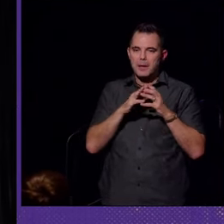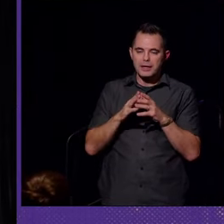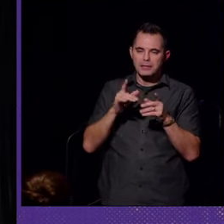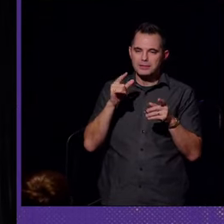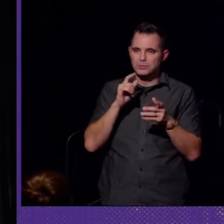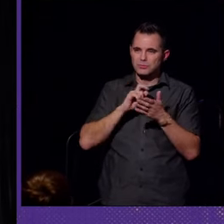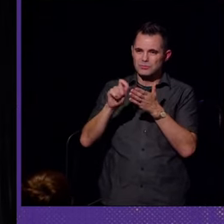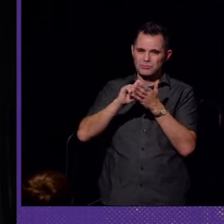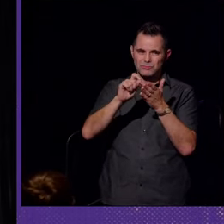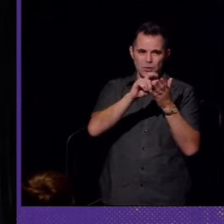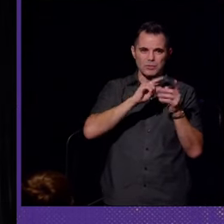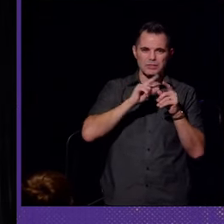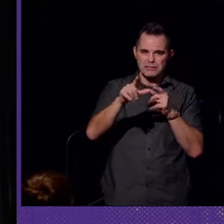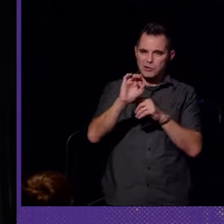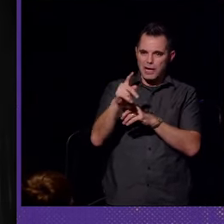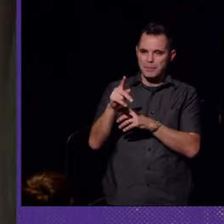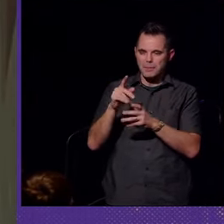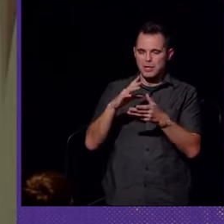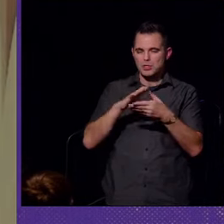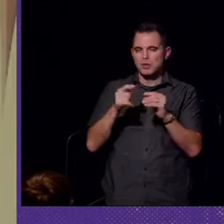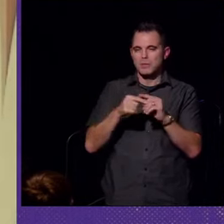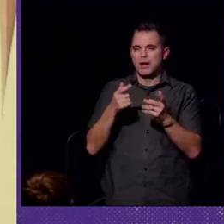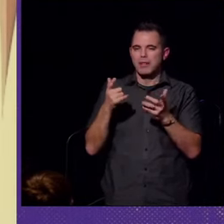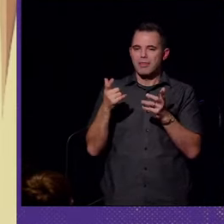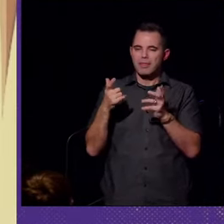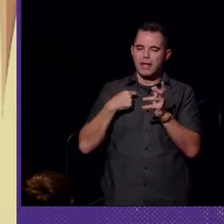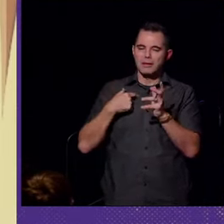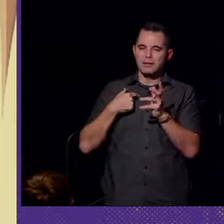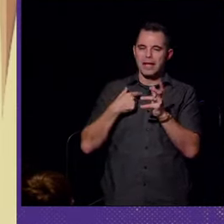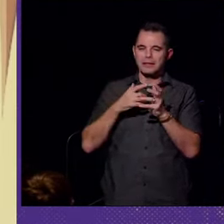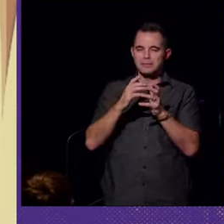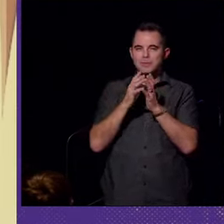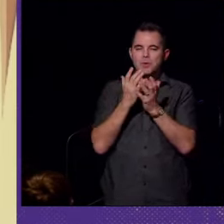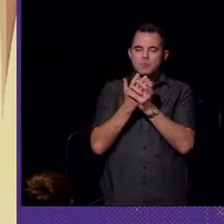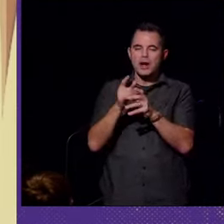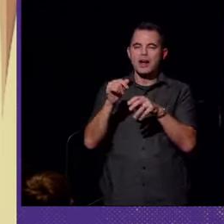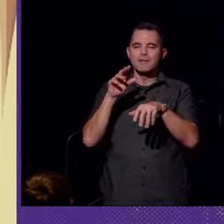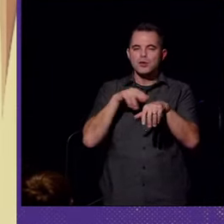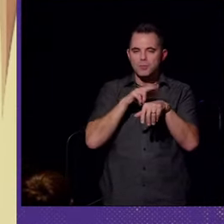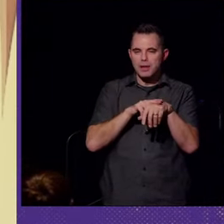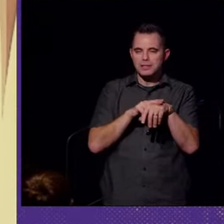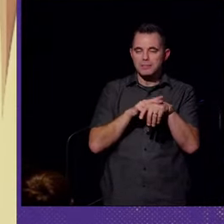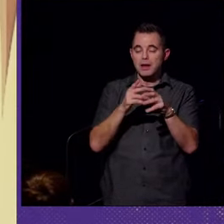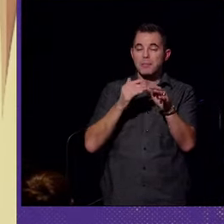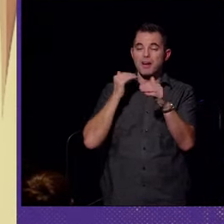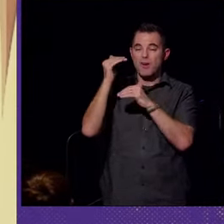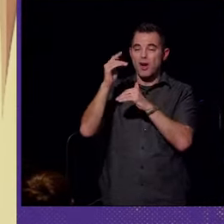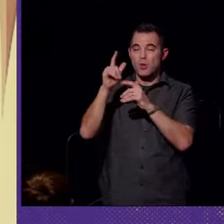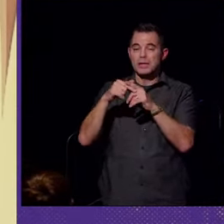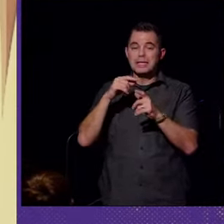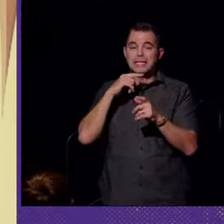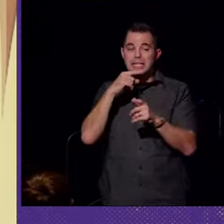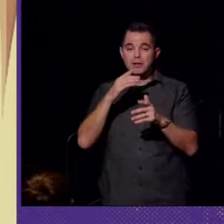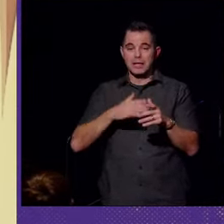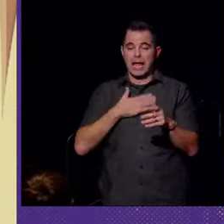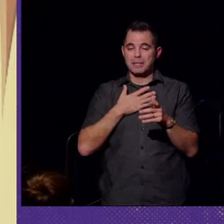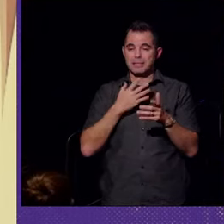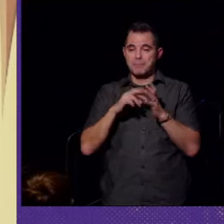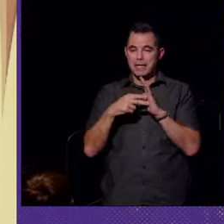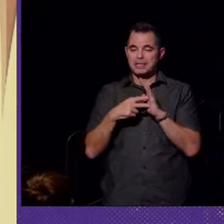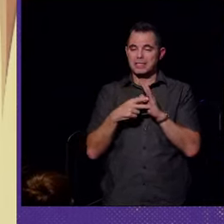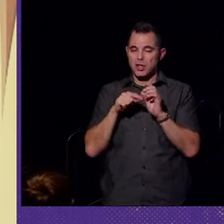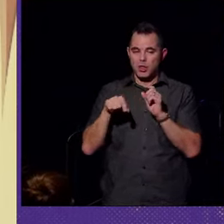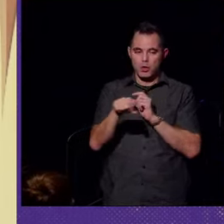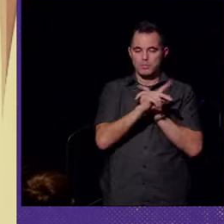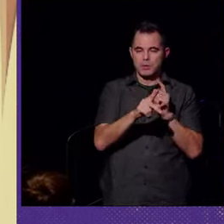Kramp, are stories about the presence of normality, and above all, what hearing happiness meant